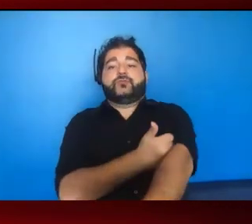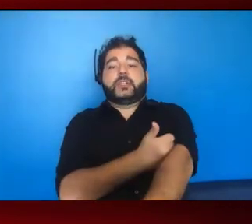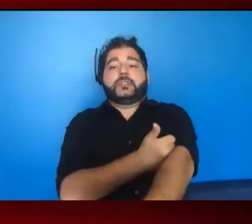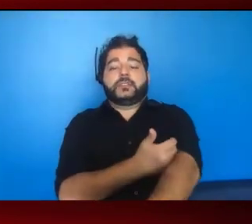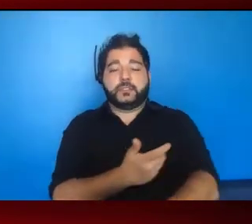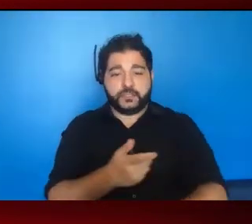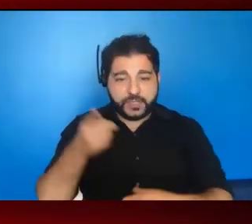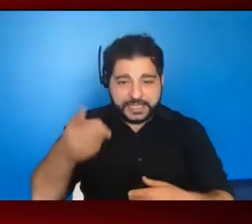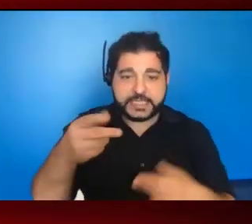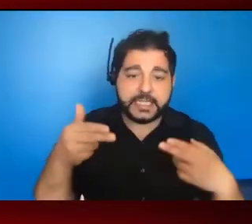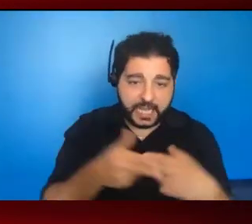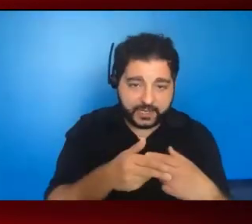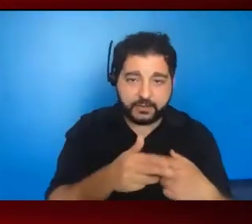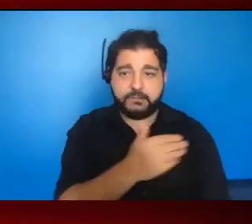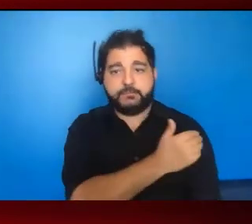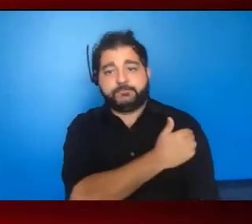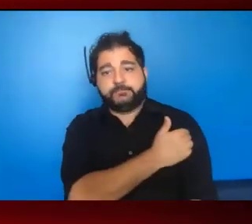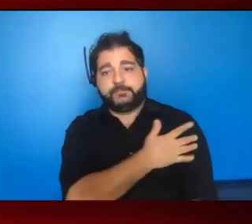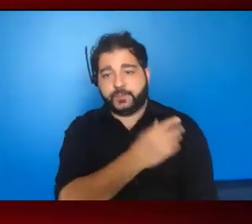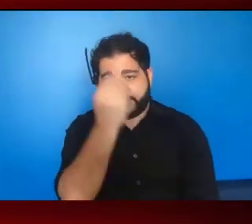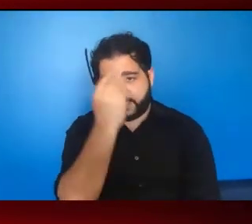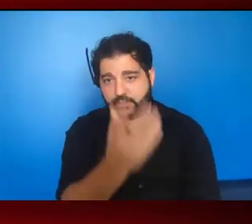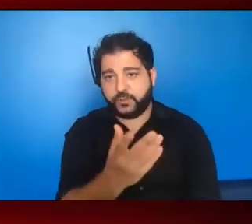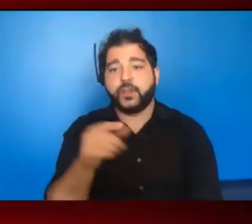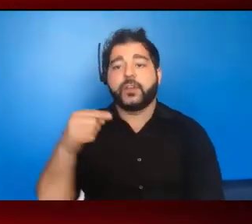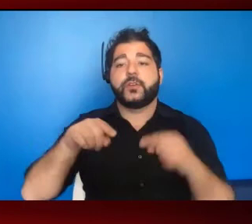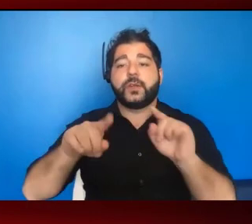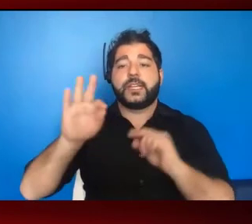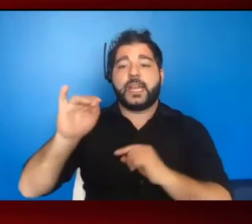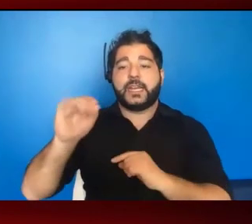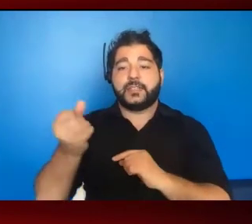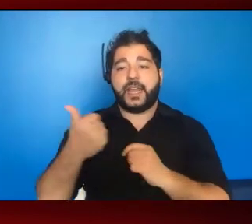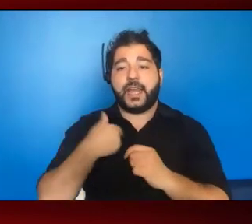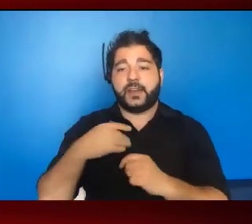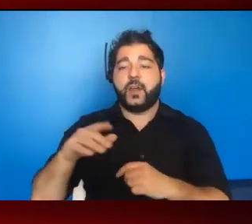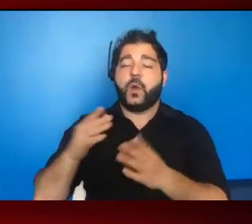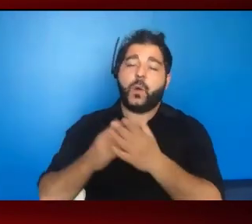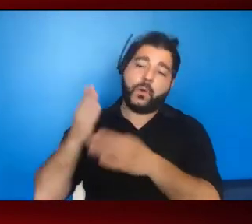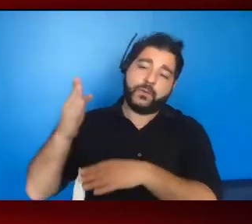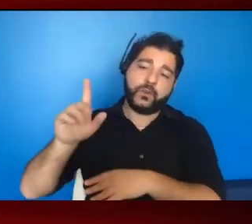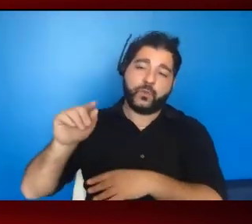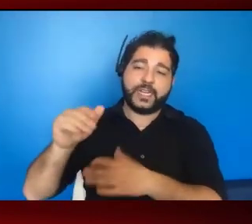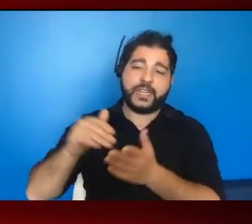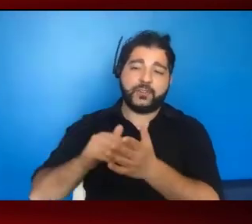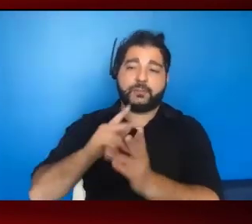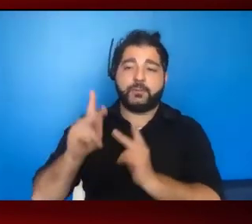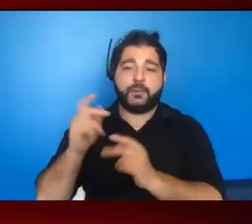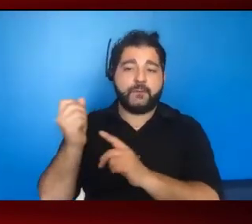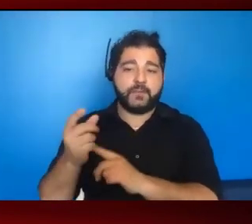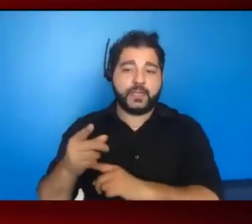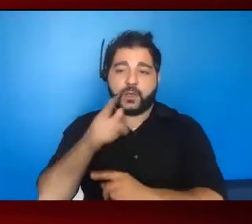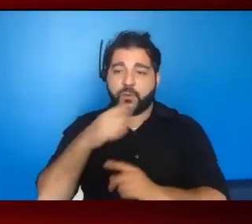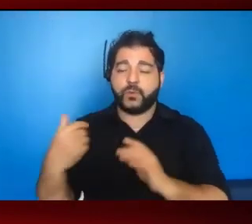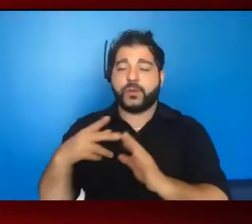slide reminds me to tell you that in the 90s, we had over 20,000 people per year who were diagnosed